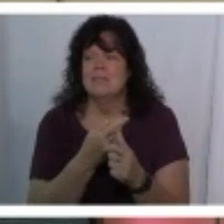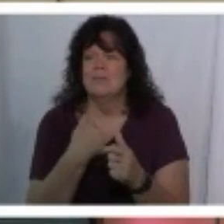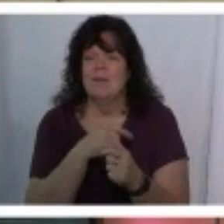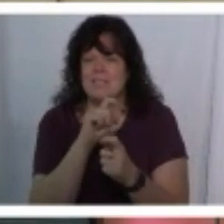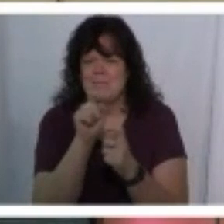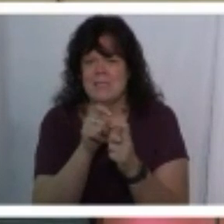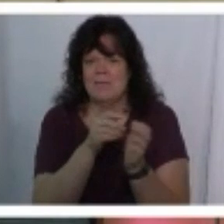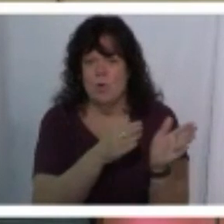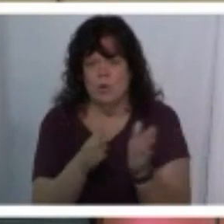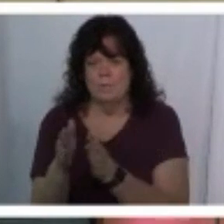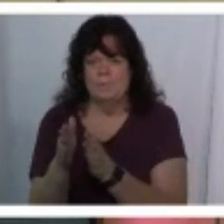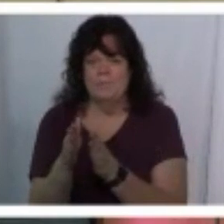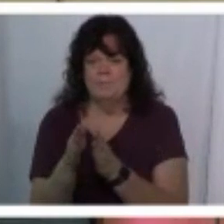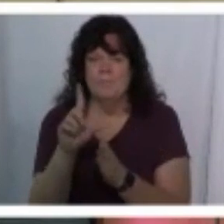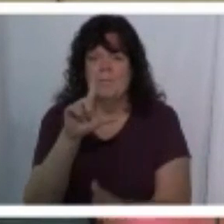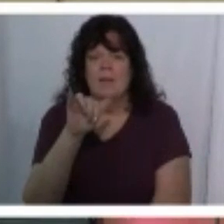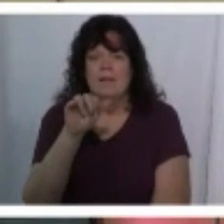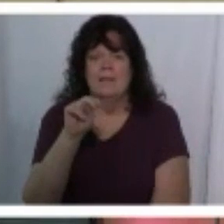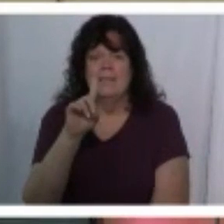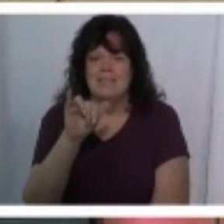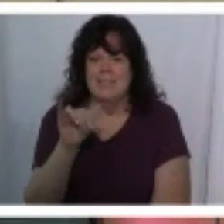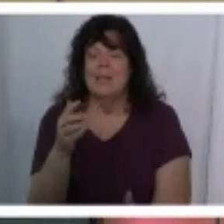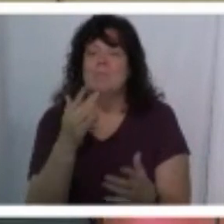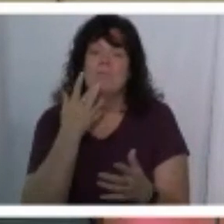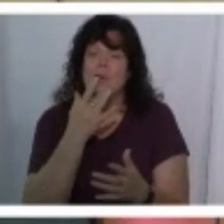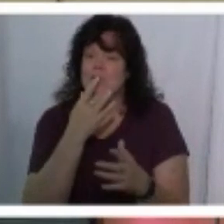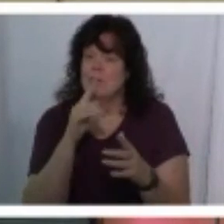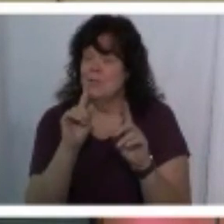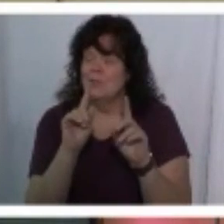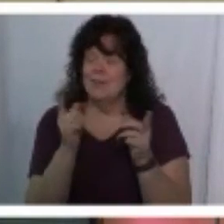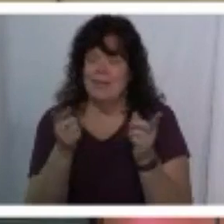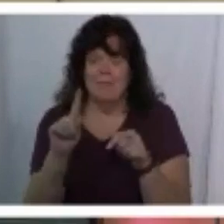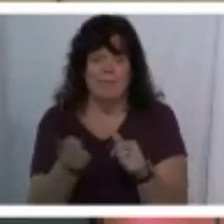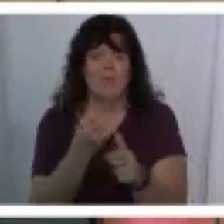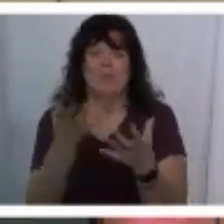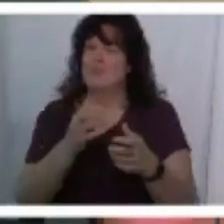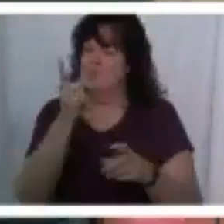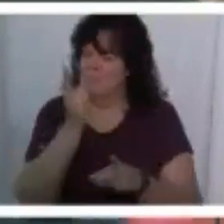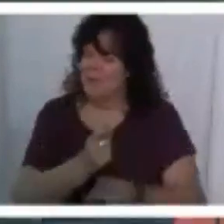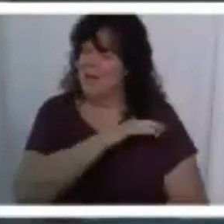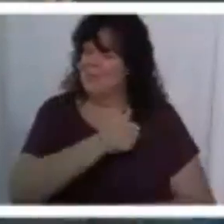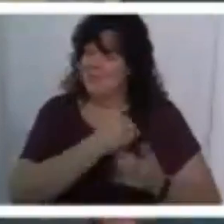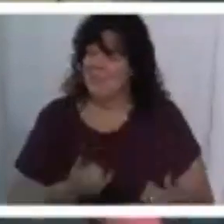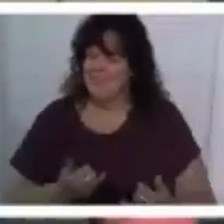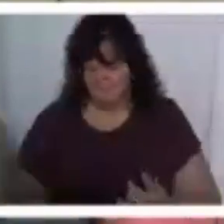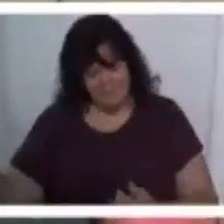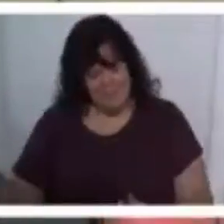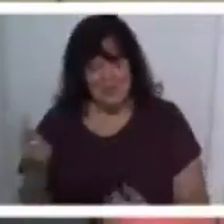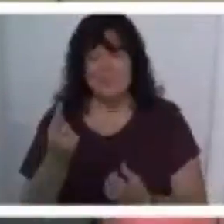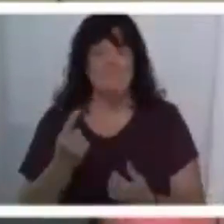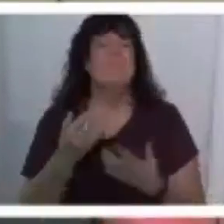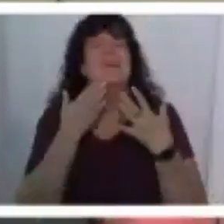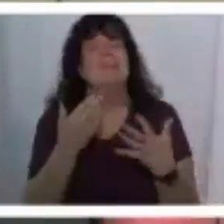lindy wants to get it over with she has a she's got the right attitude today all right lindy you're up sister thank you